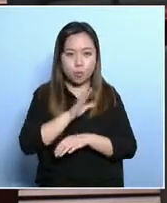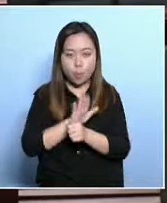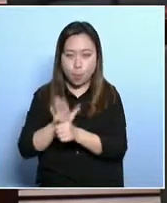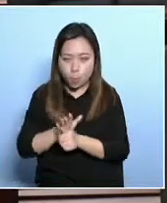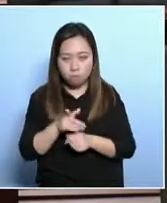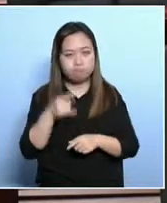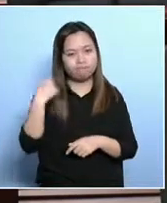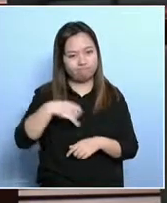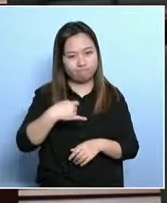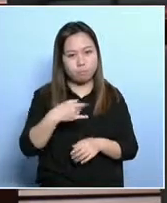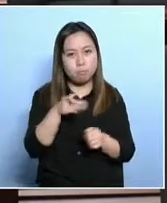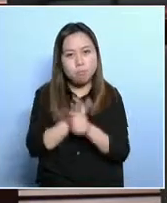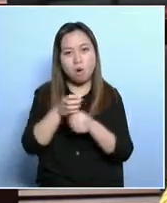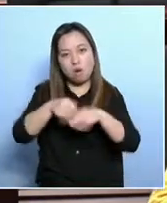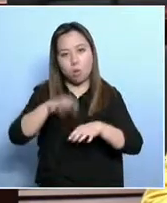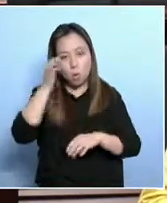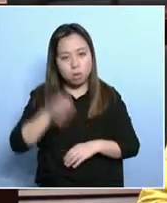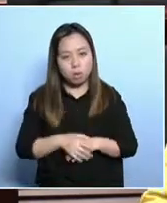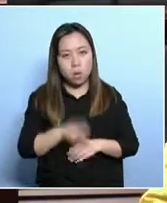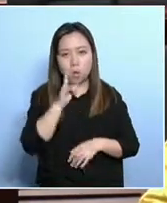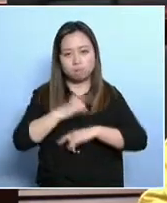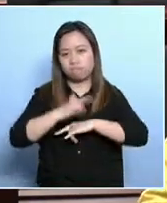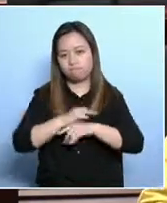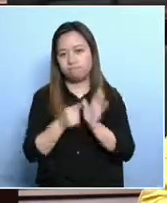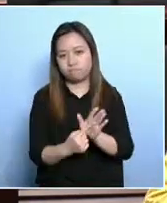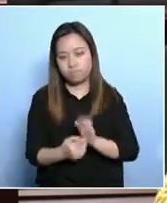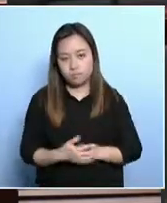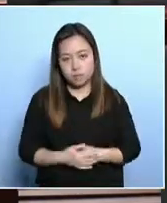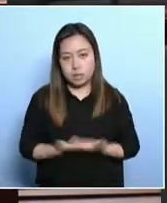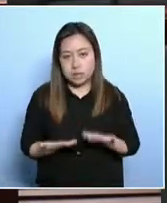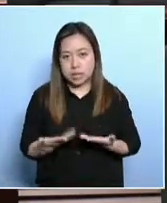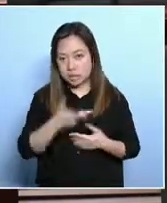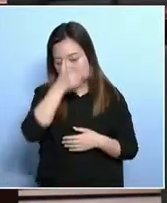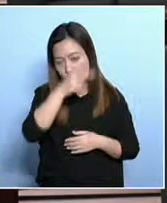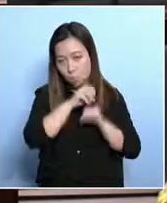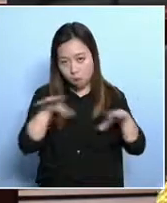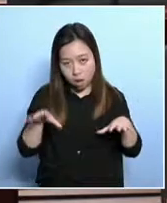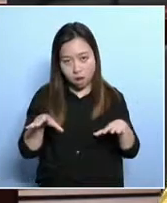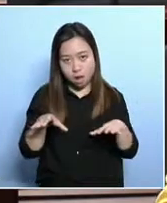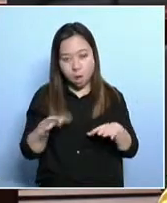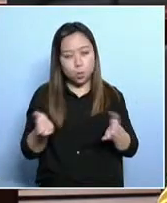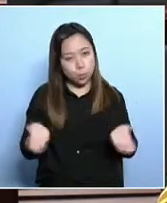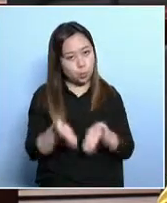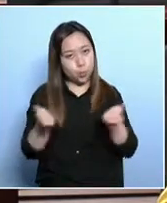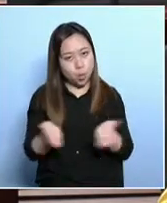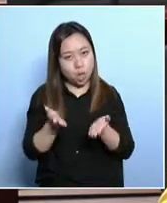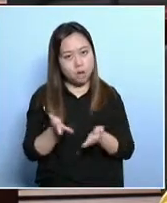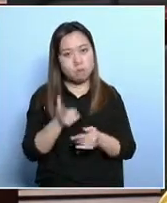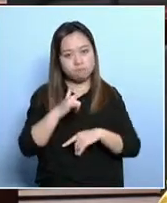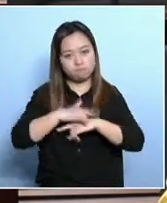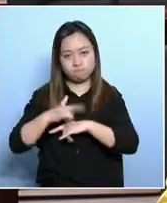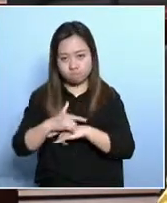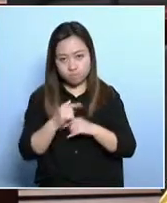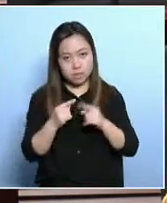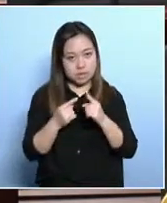those who are in the grassroots. For instance, take CSSA. Right now, the government claims that it